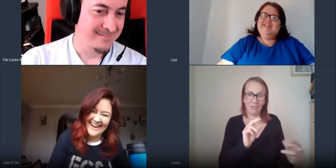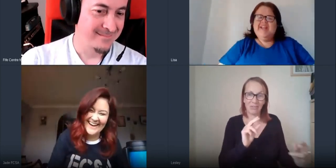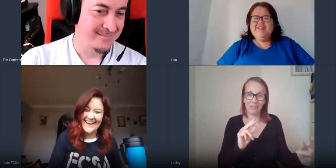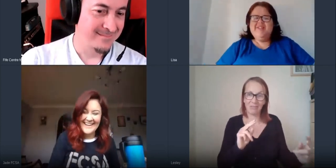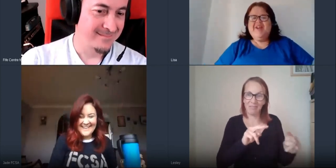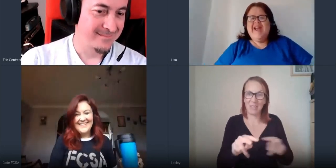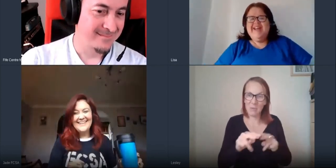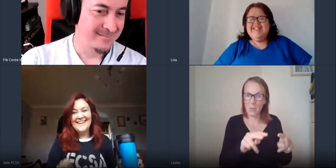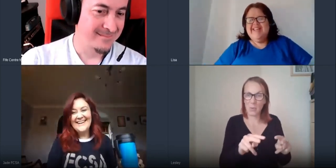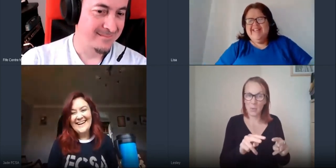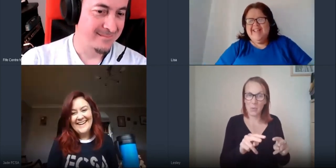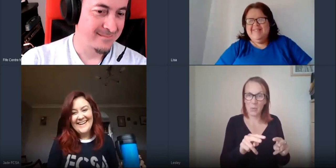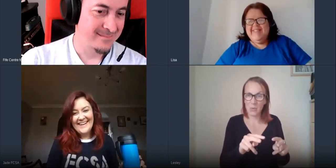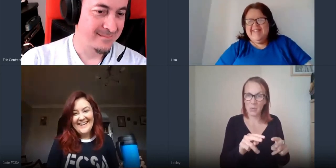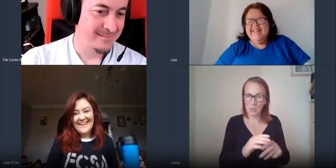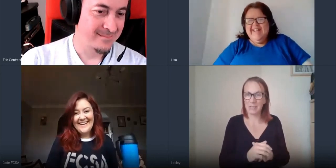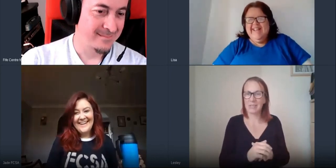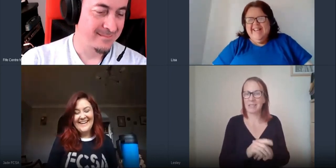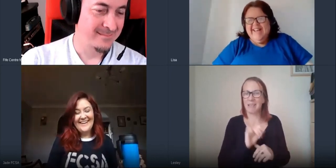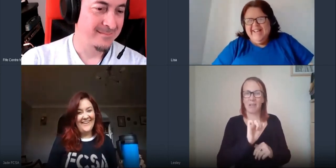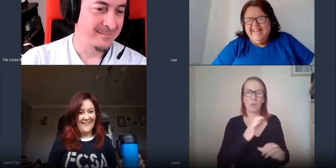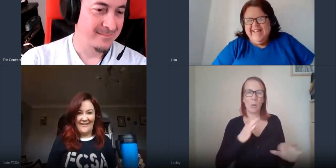changing your acting and everything